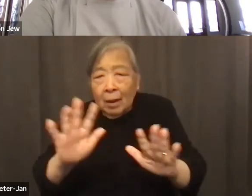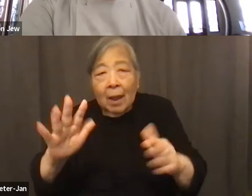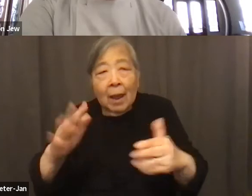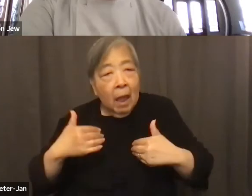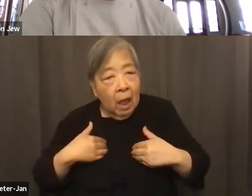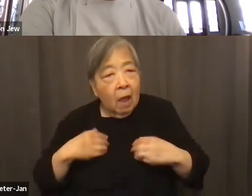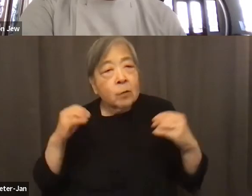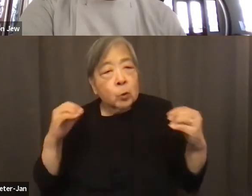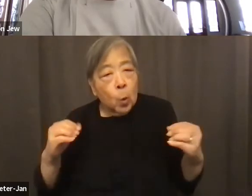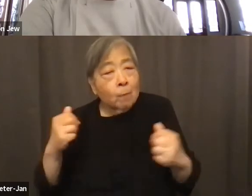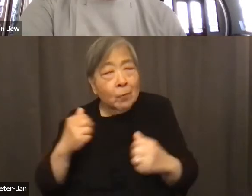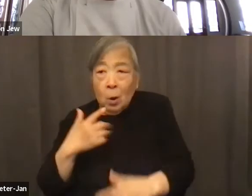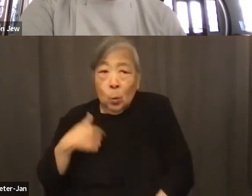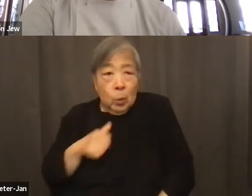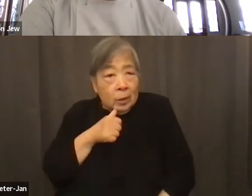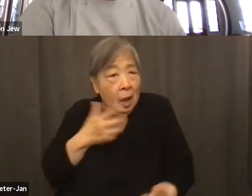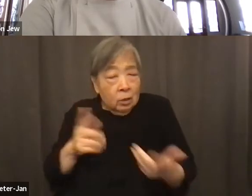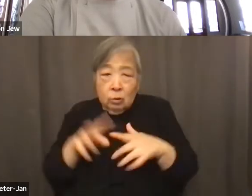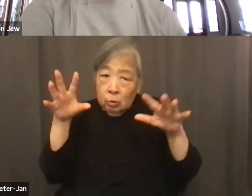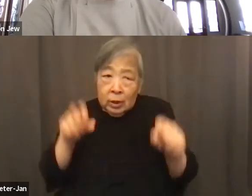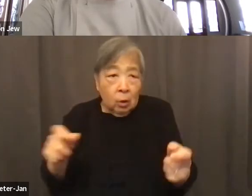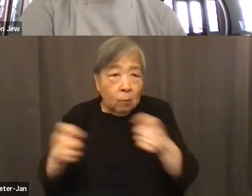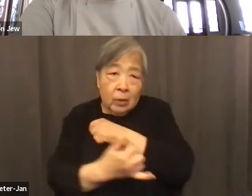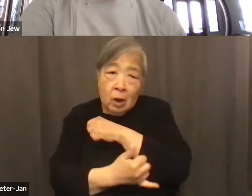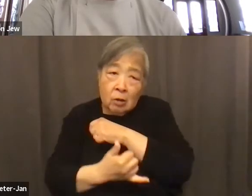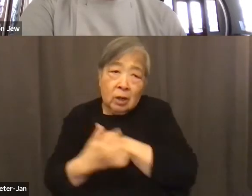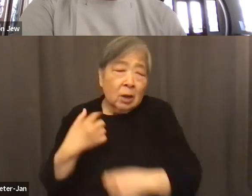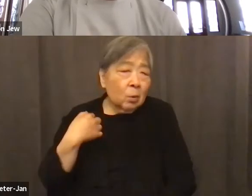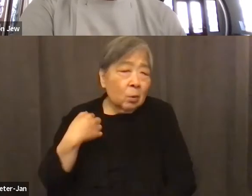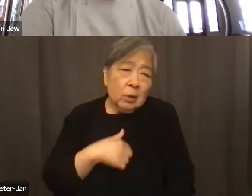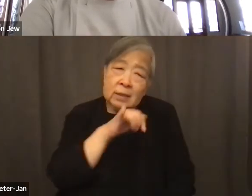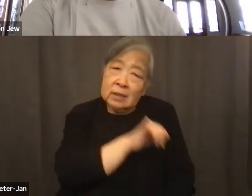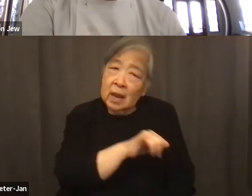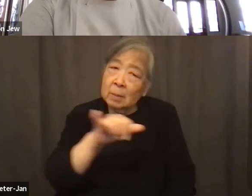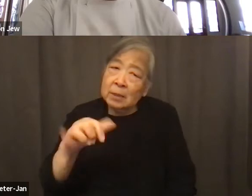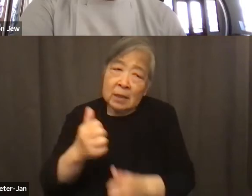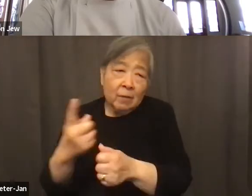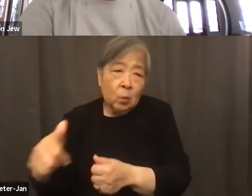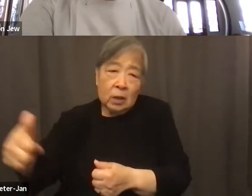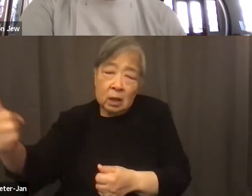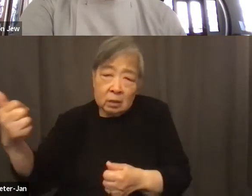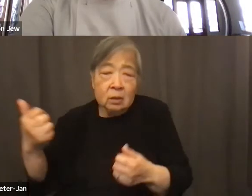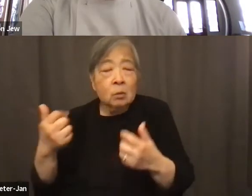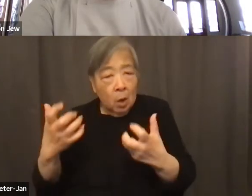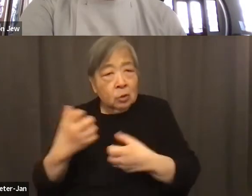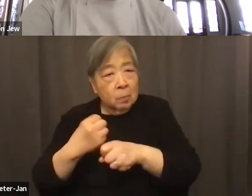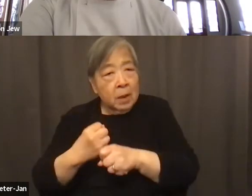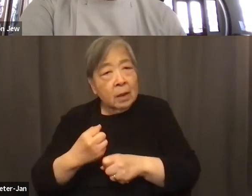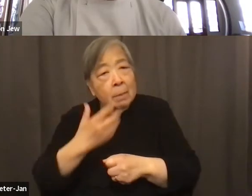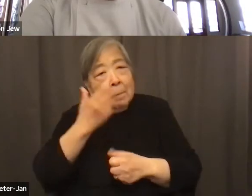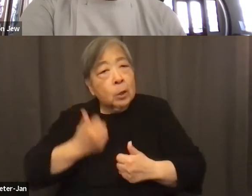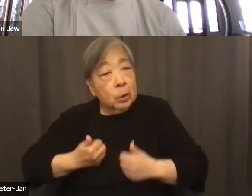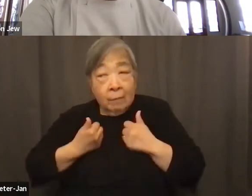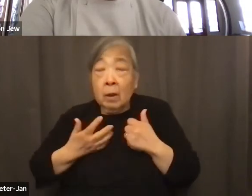We're not here to take over the country. We're just like everyone else, trying to make a better life. Like my mom took us across the